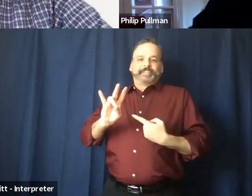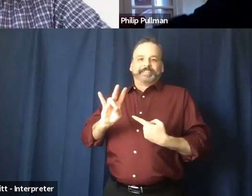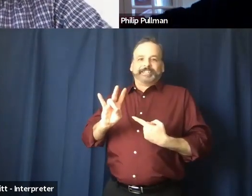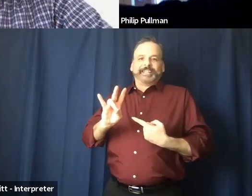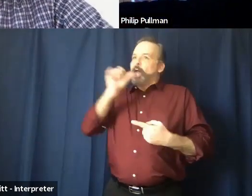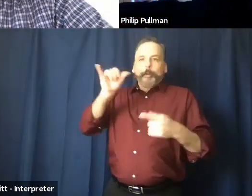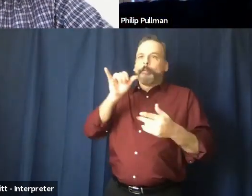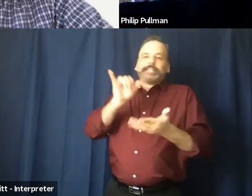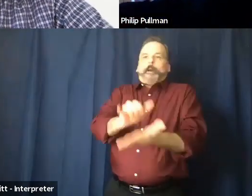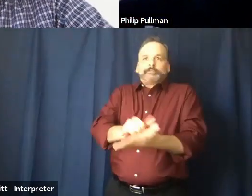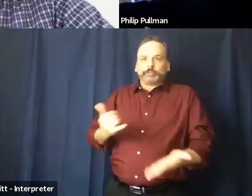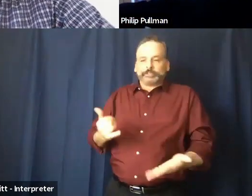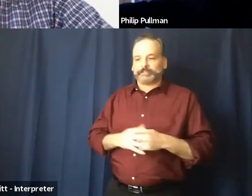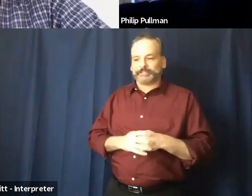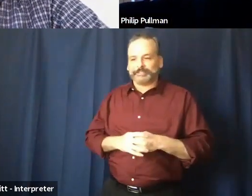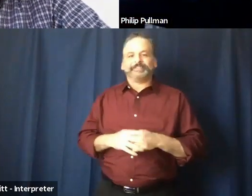possible